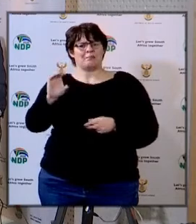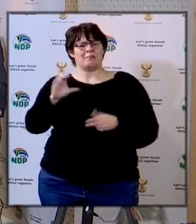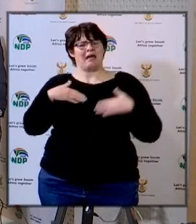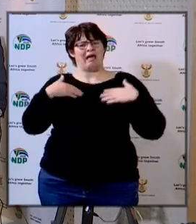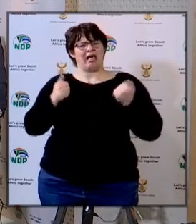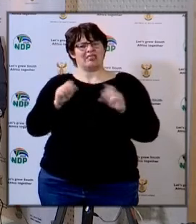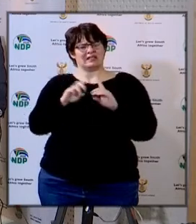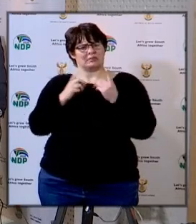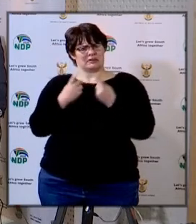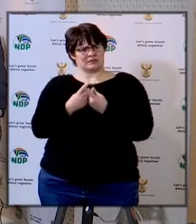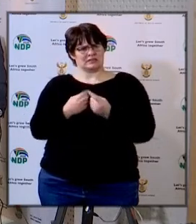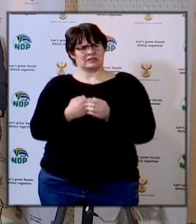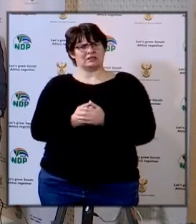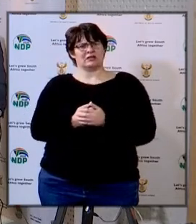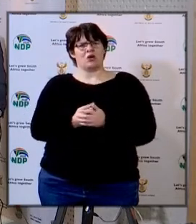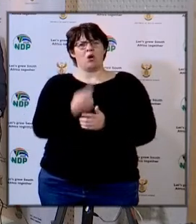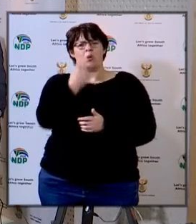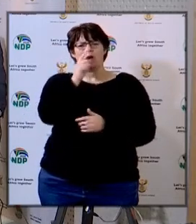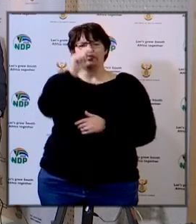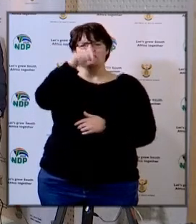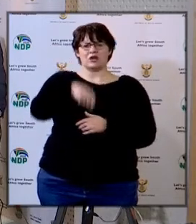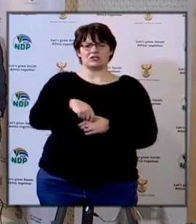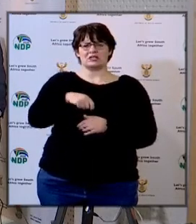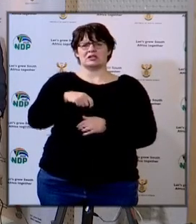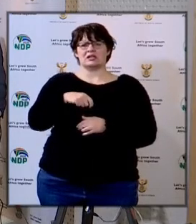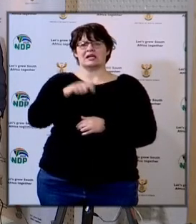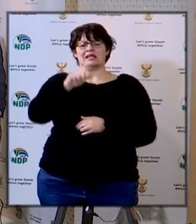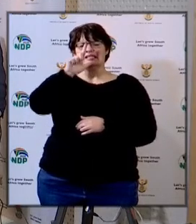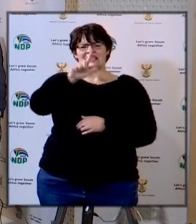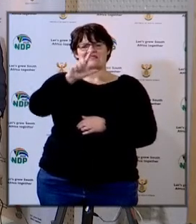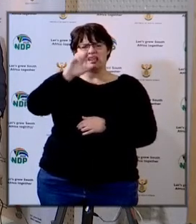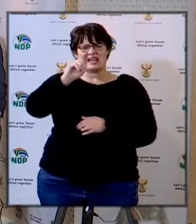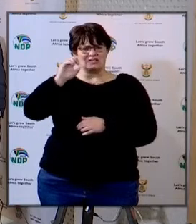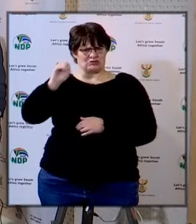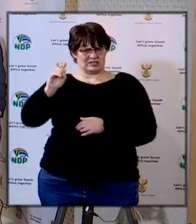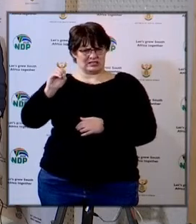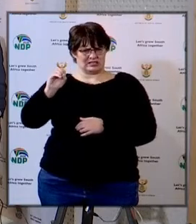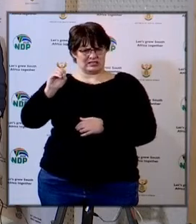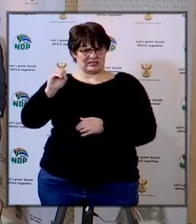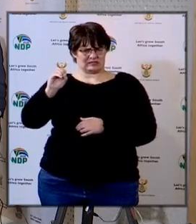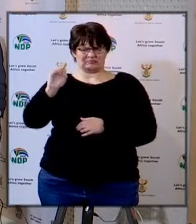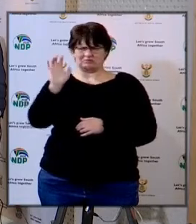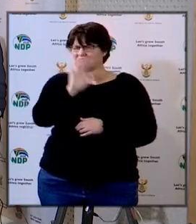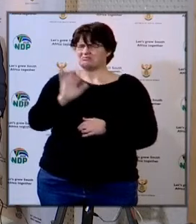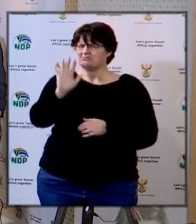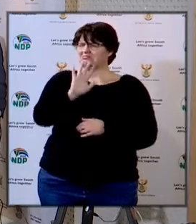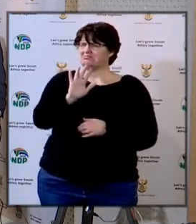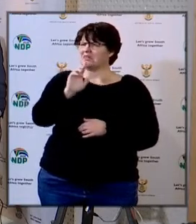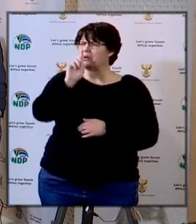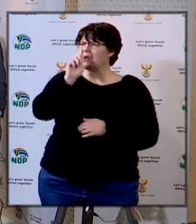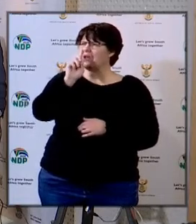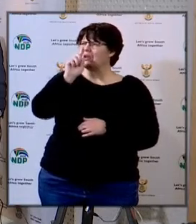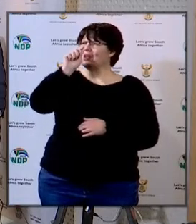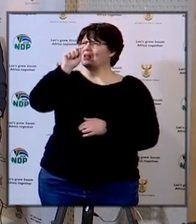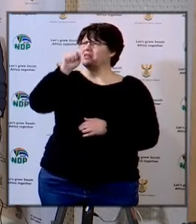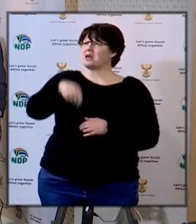Cape Health Department that more than 1,700 basically more than 1,700 almost